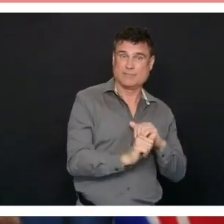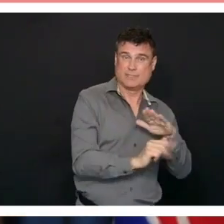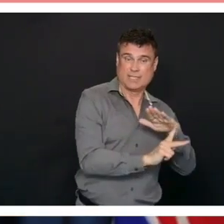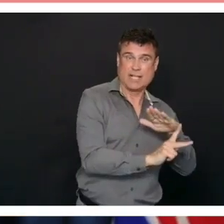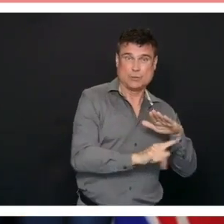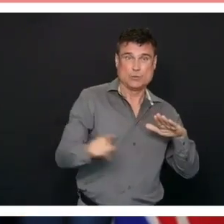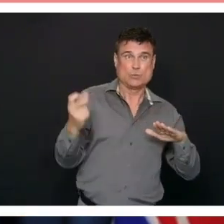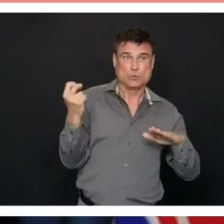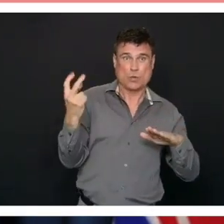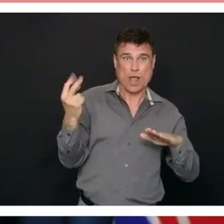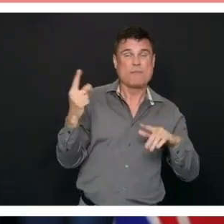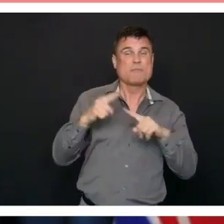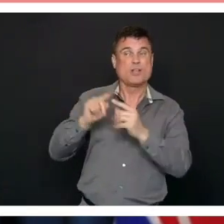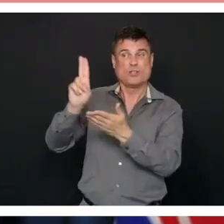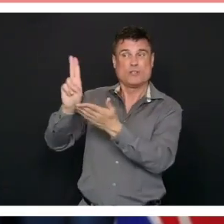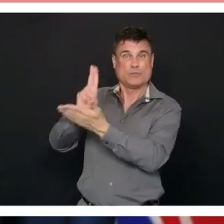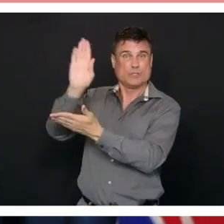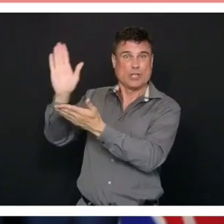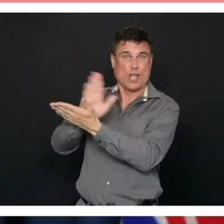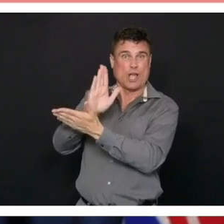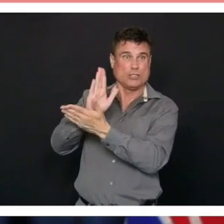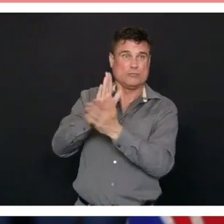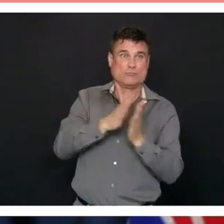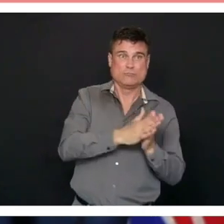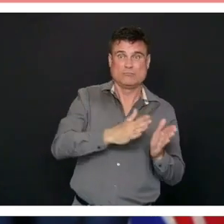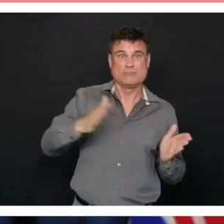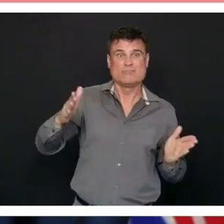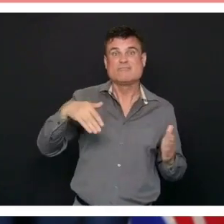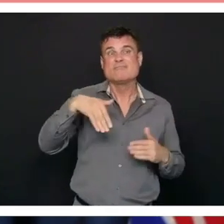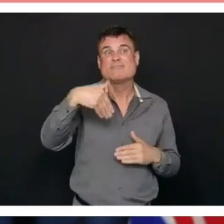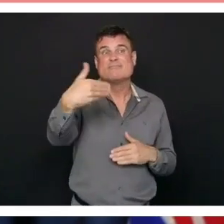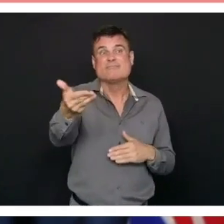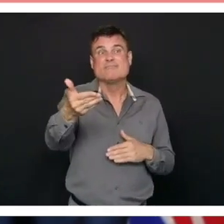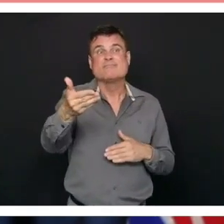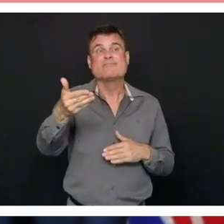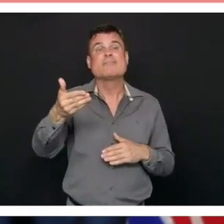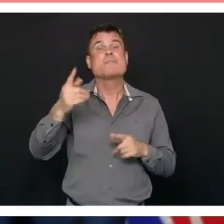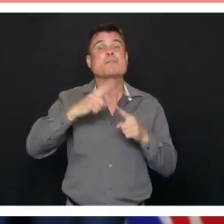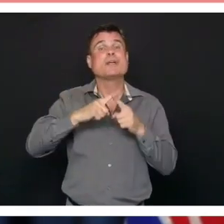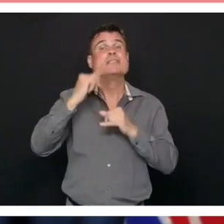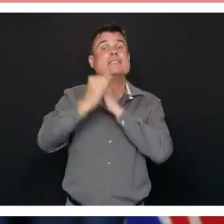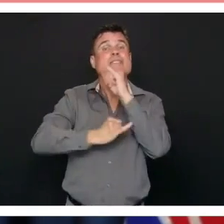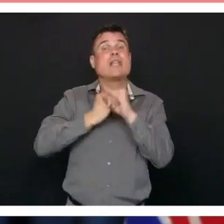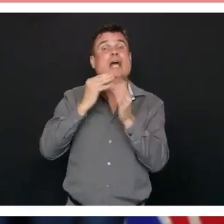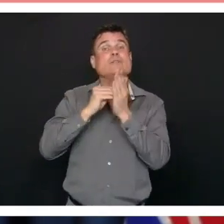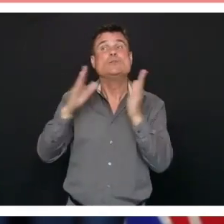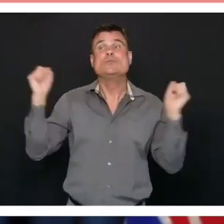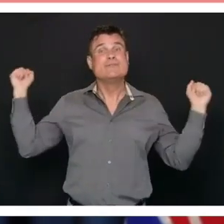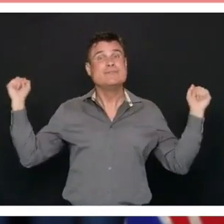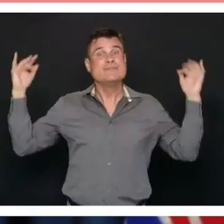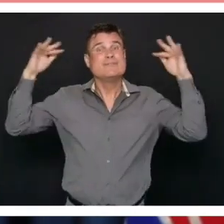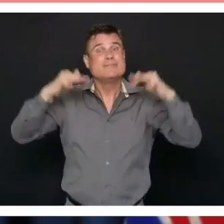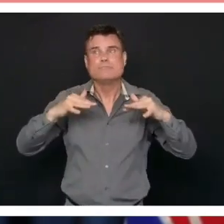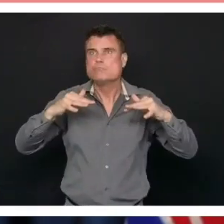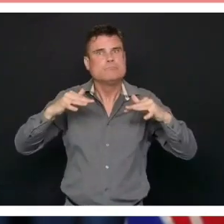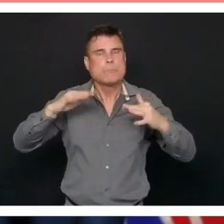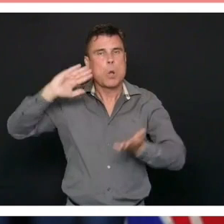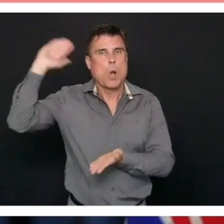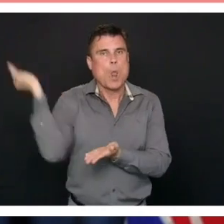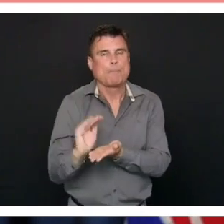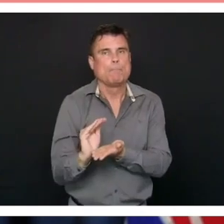to be a huge drop-off in international students. And there are already concerns being raised that this drop-off will mean